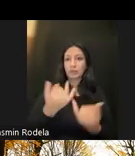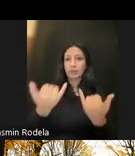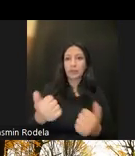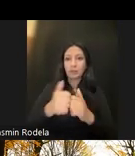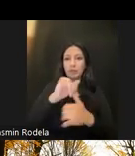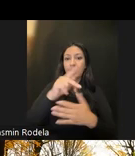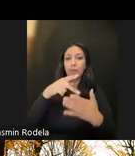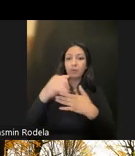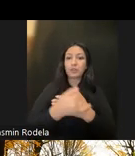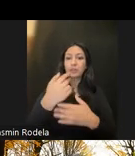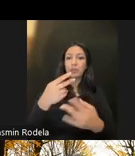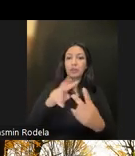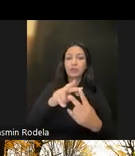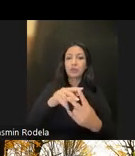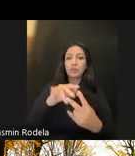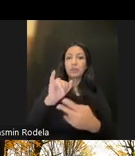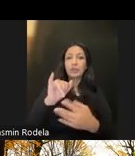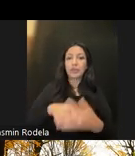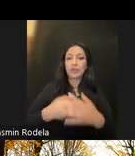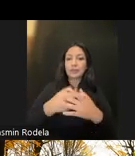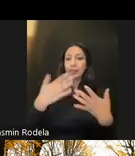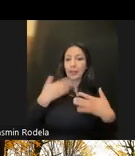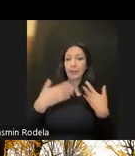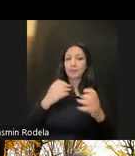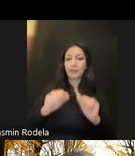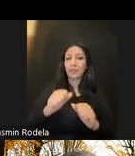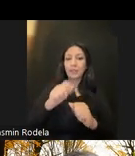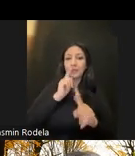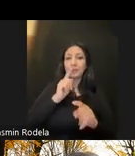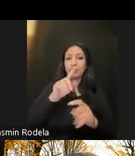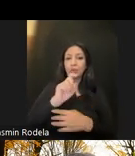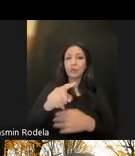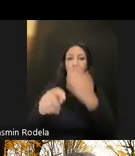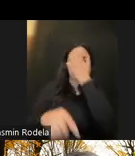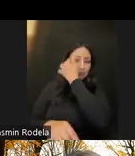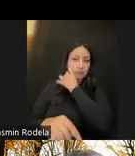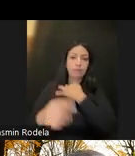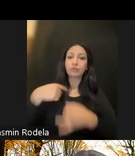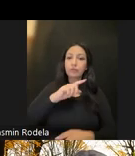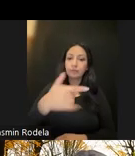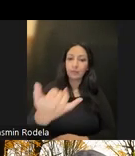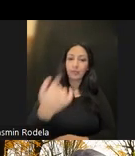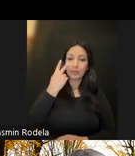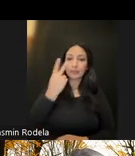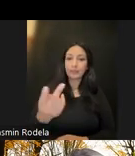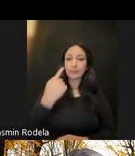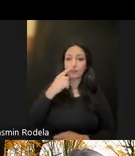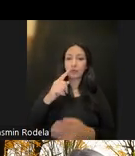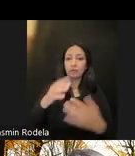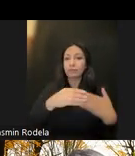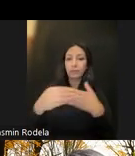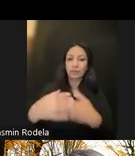project and these two initiatives. And I'm happy to answer questions if they're time. But Susan, I will turn it to you to see for direction.